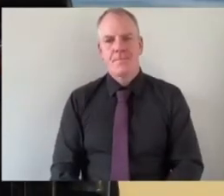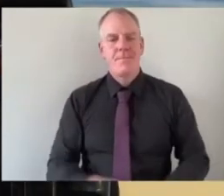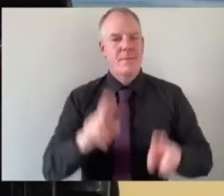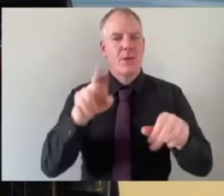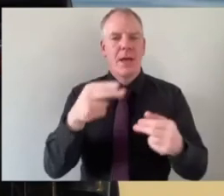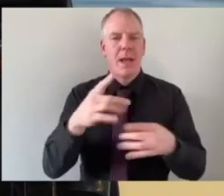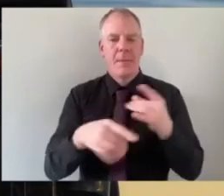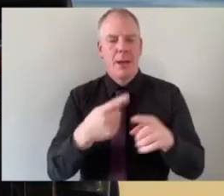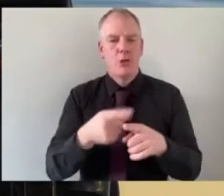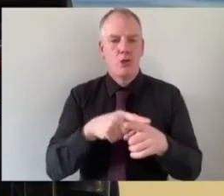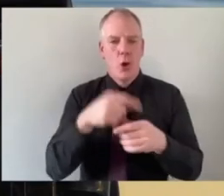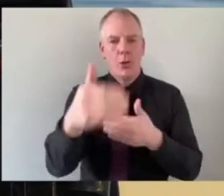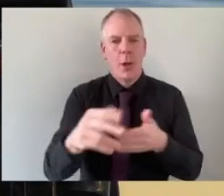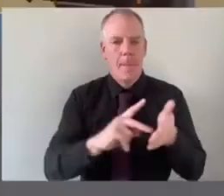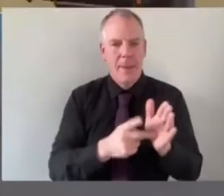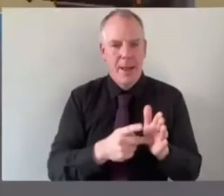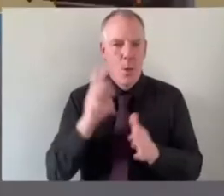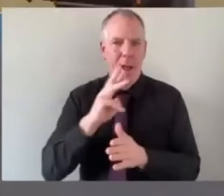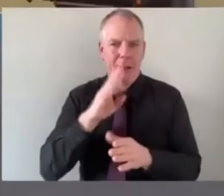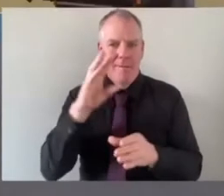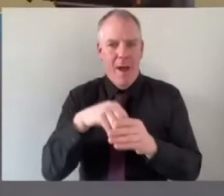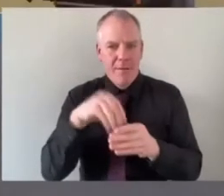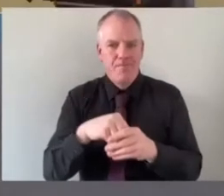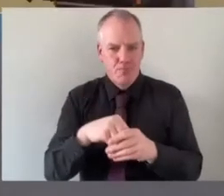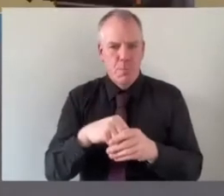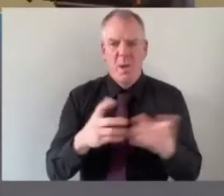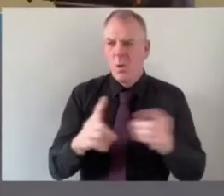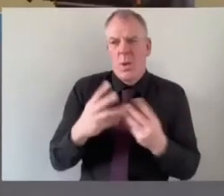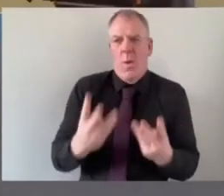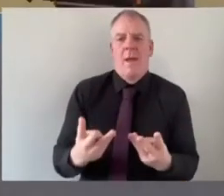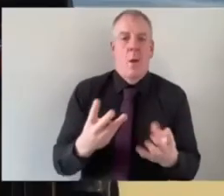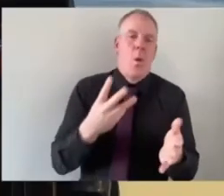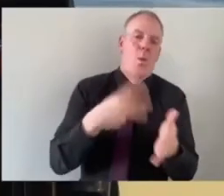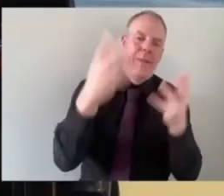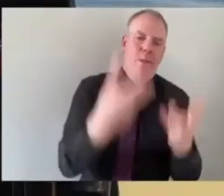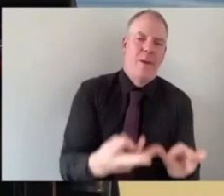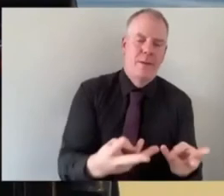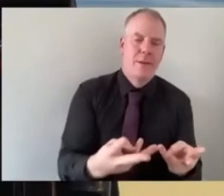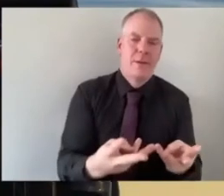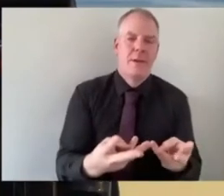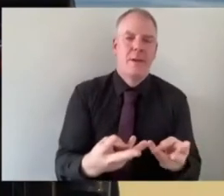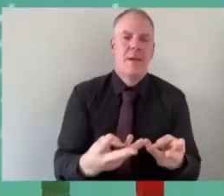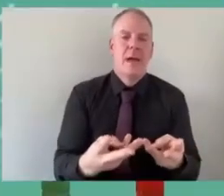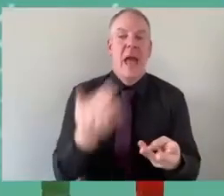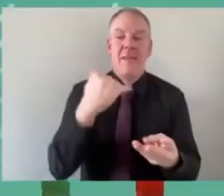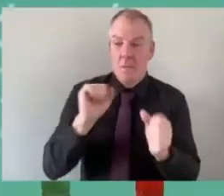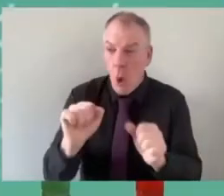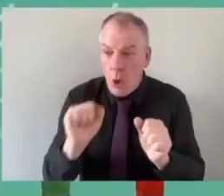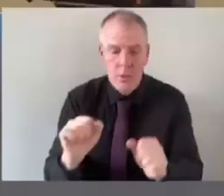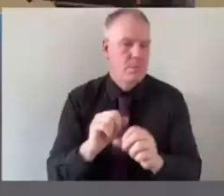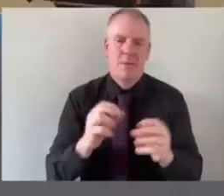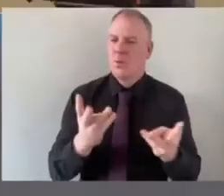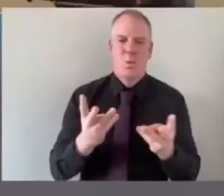people's expectations or their willingness you know people will do what they want to do when they want to do and if they're pushed they definitely won't do it any bit further absolutely